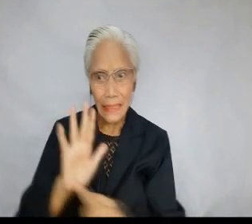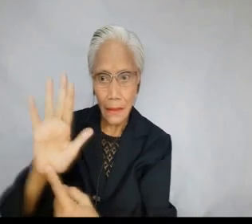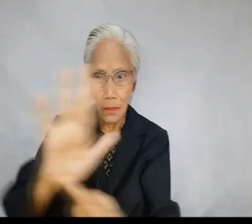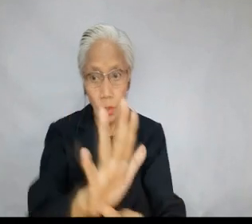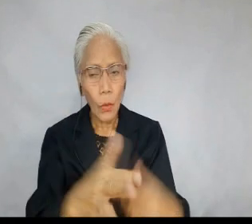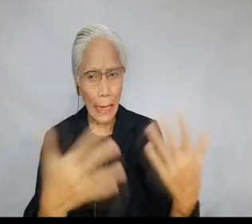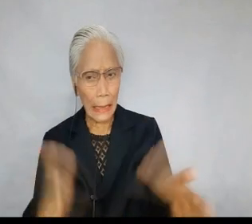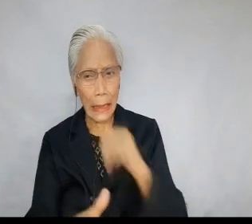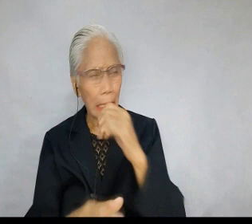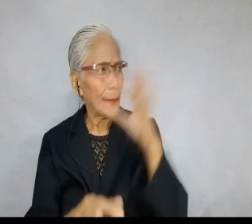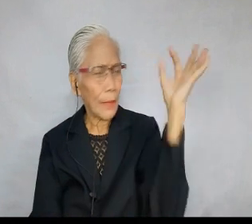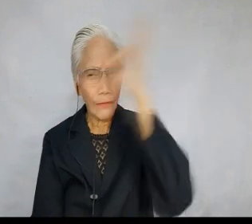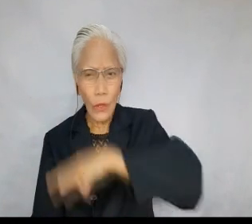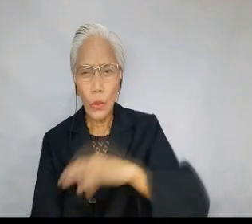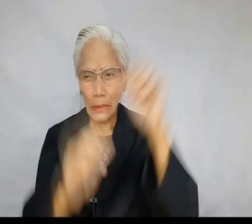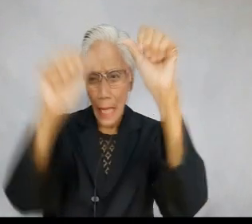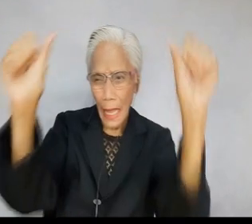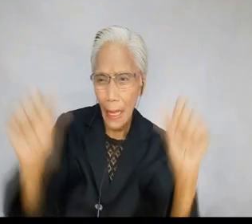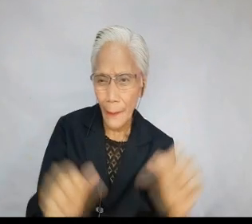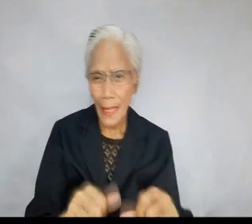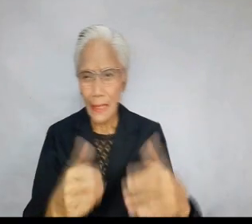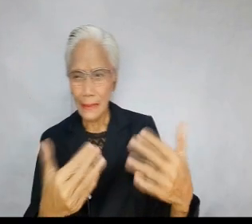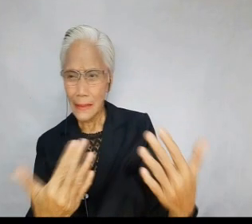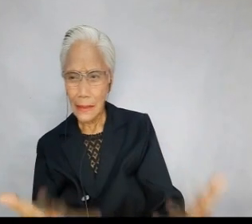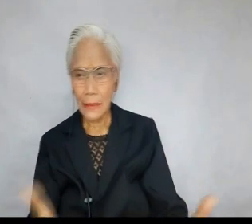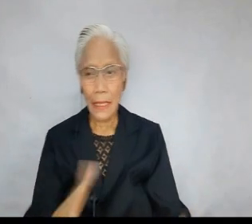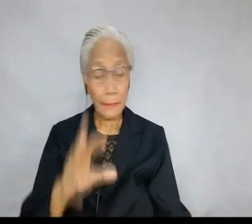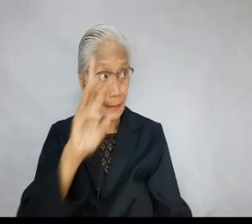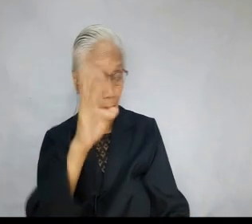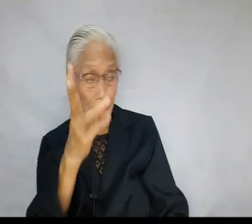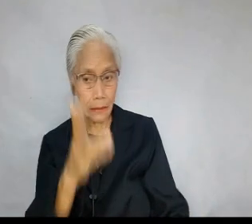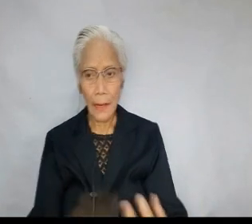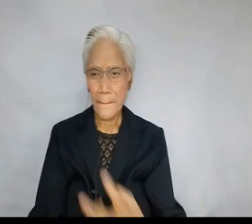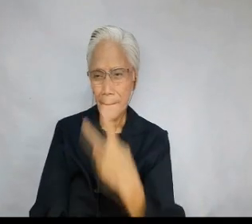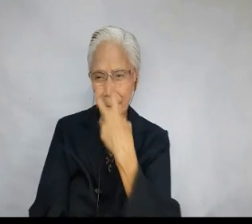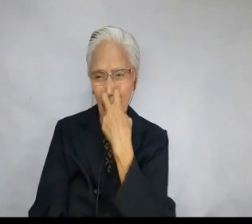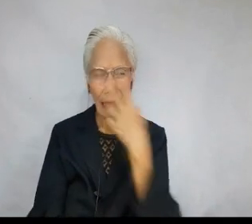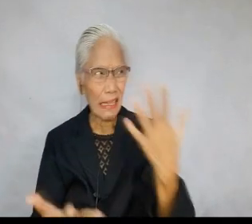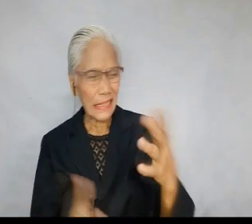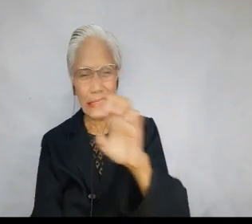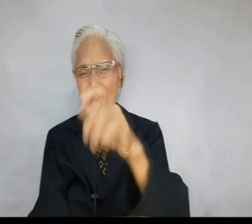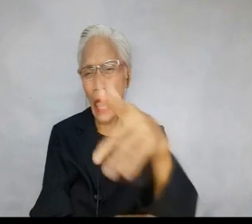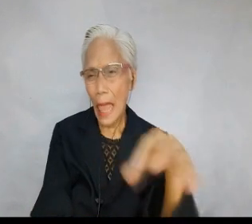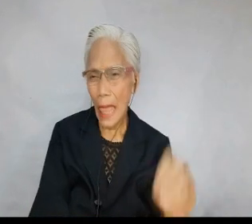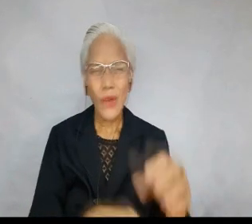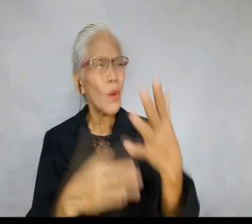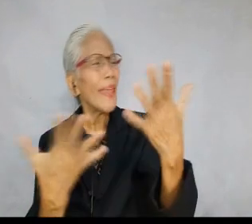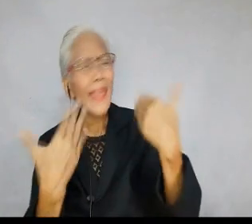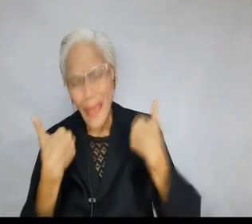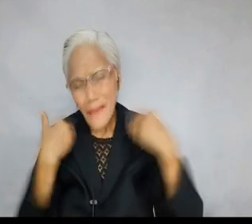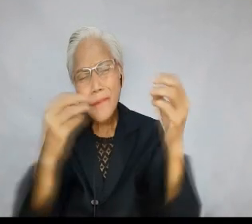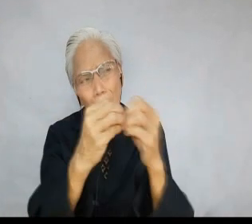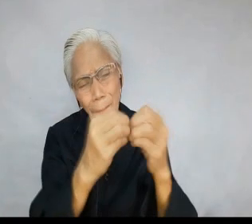an infallible image or a narcissistic obsession with self-image. 6. Being blinded by ego in his, or her,